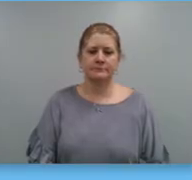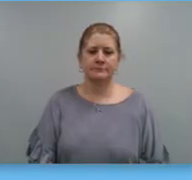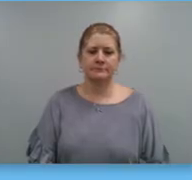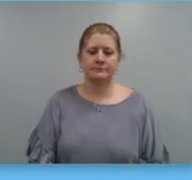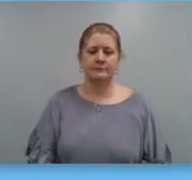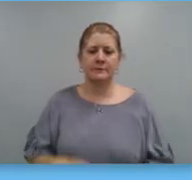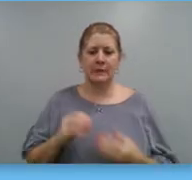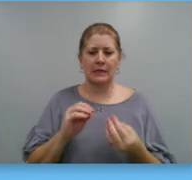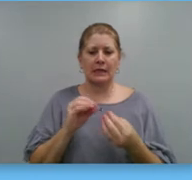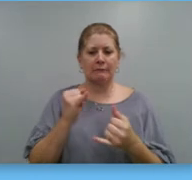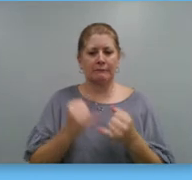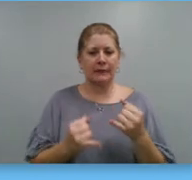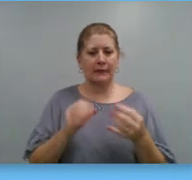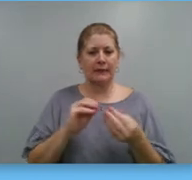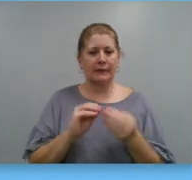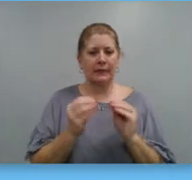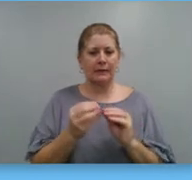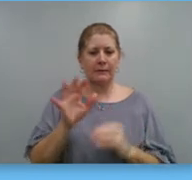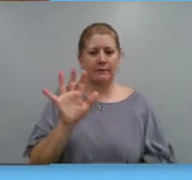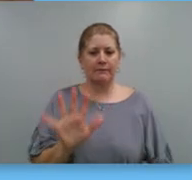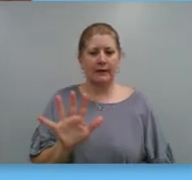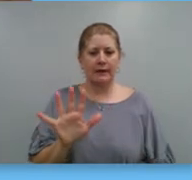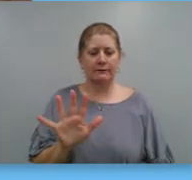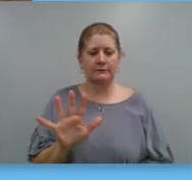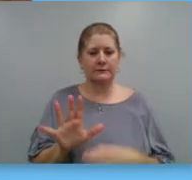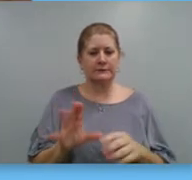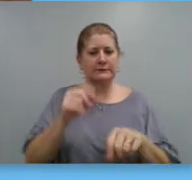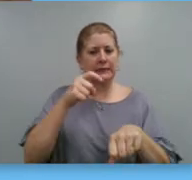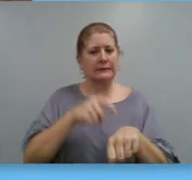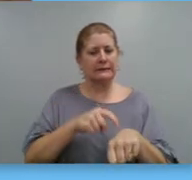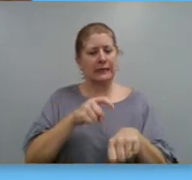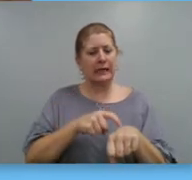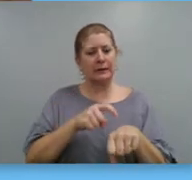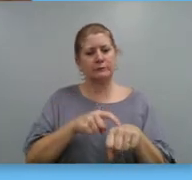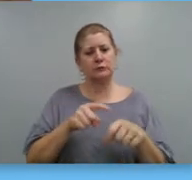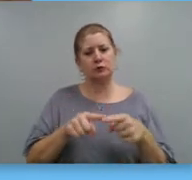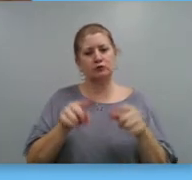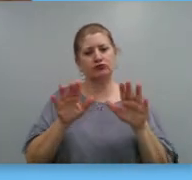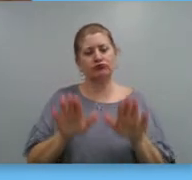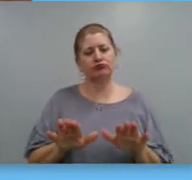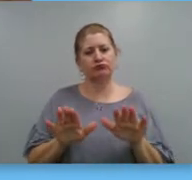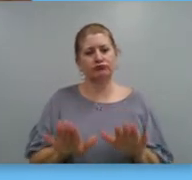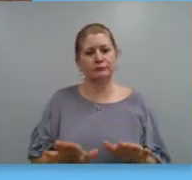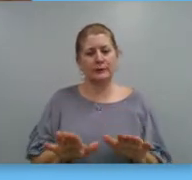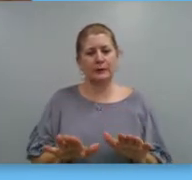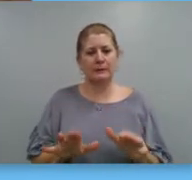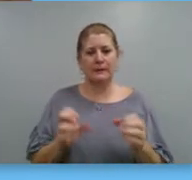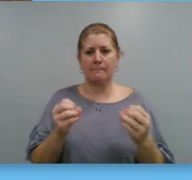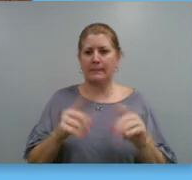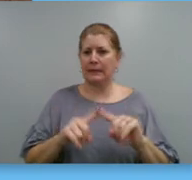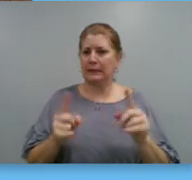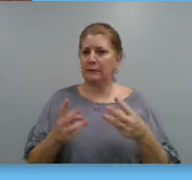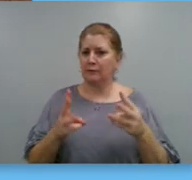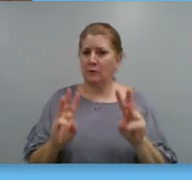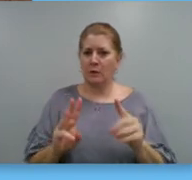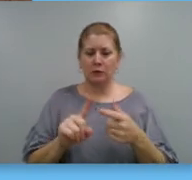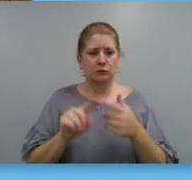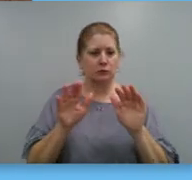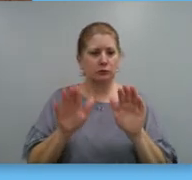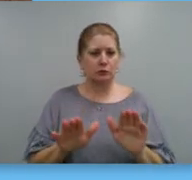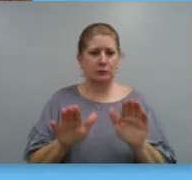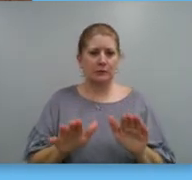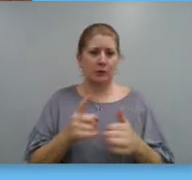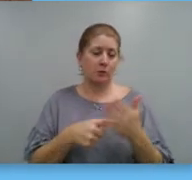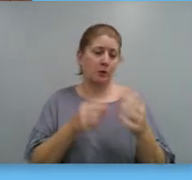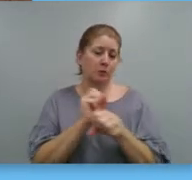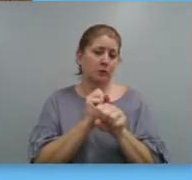And finally, step five, just take the time to calm down. There are lots of different ways to calm down, and what works for